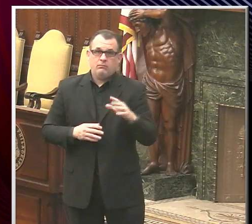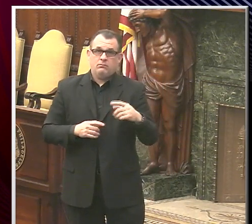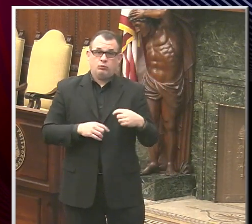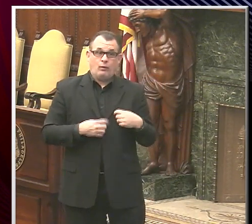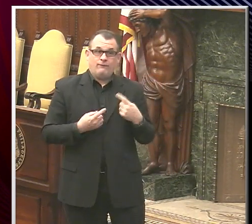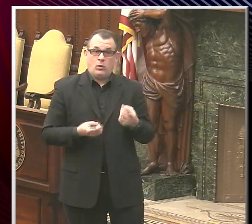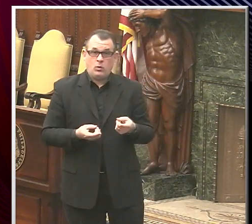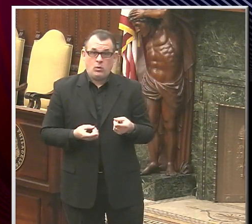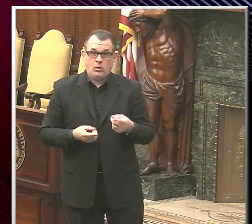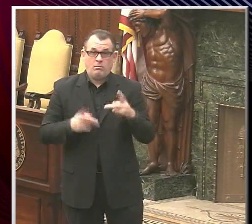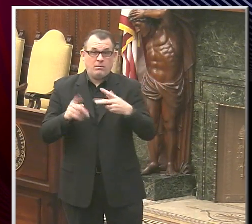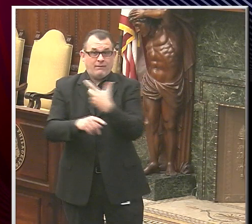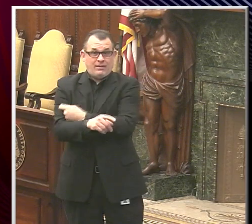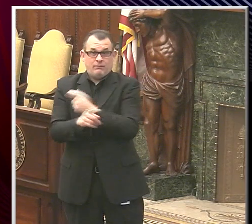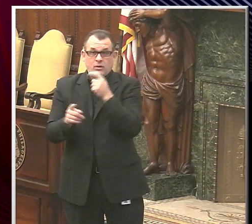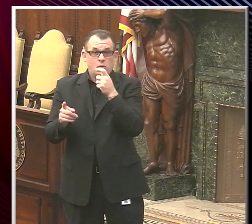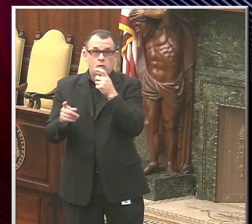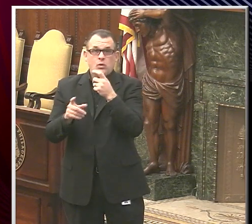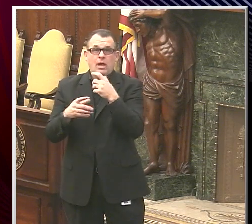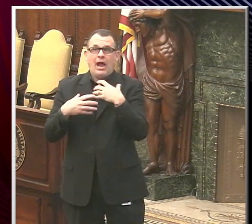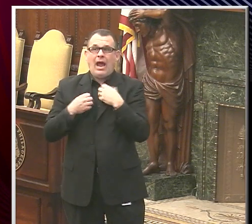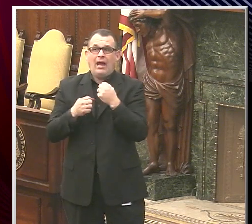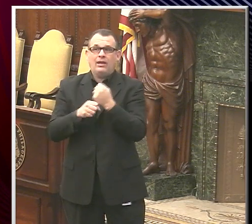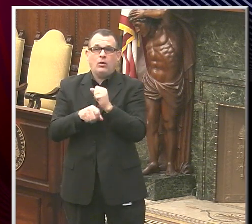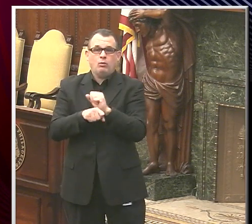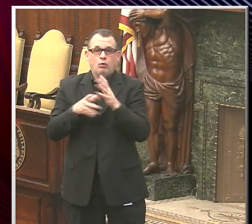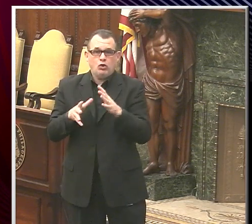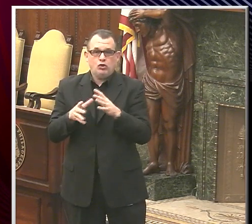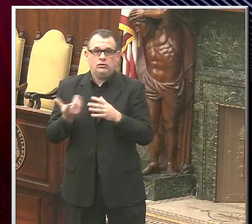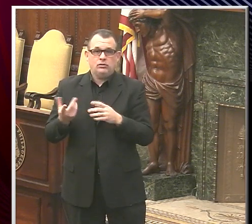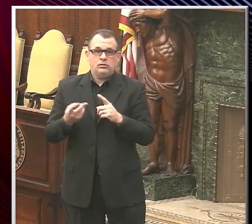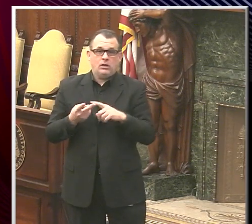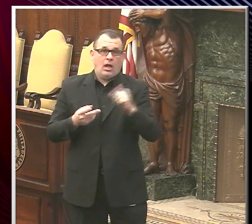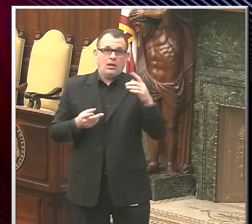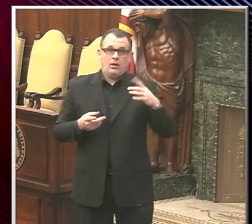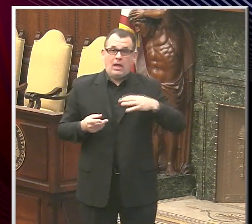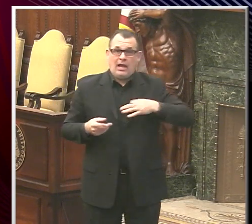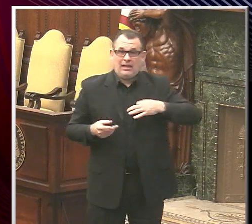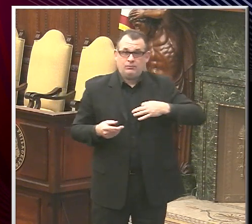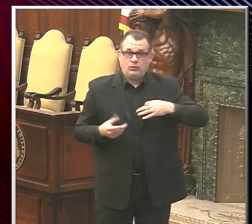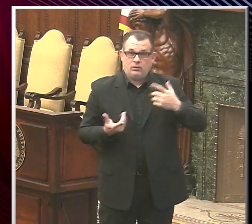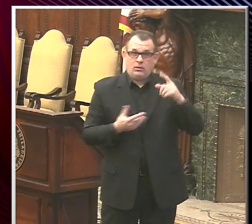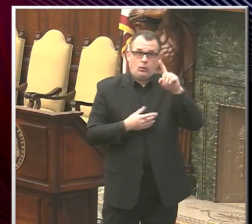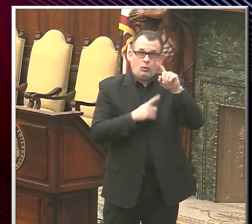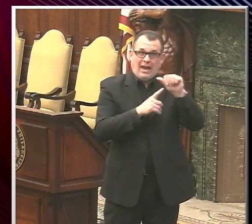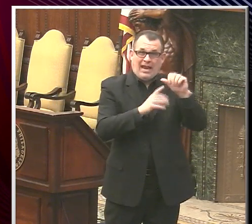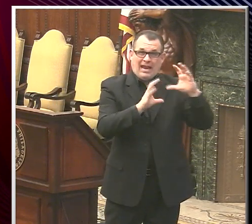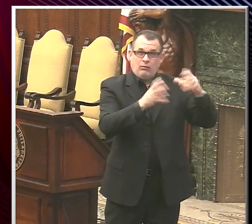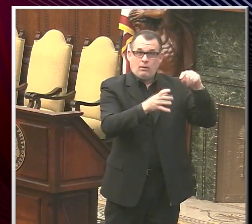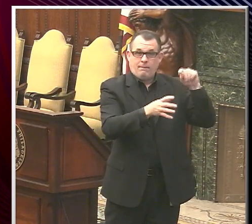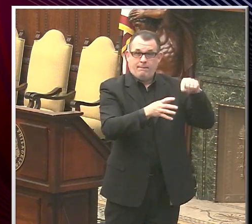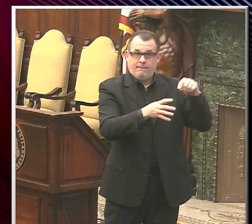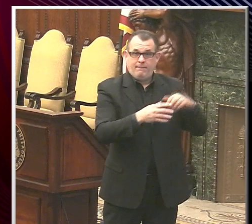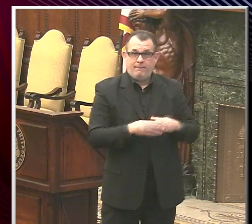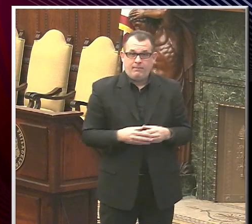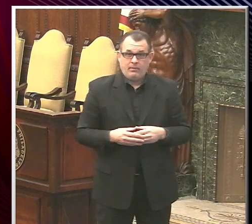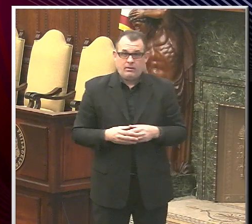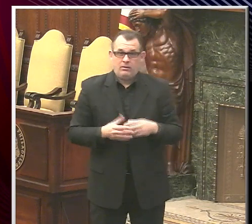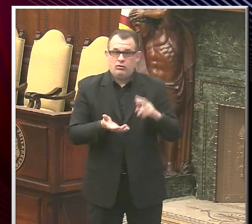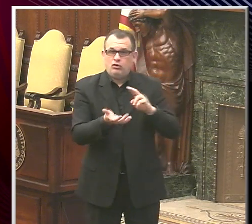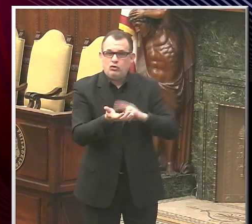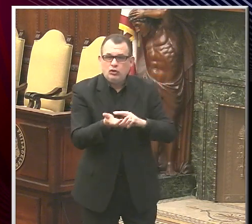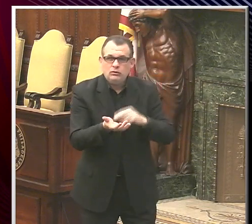who have been vaccinated are healthcare workers. Now, the other people who are eligible in Phase 1a are people who live in nursing